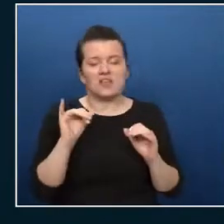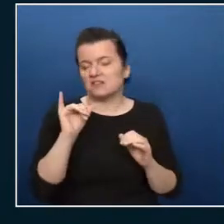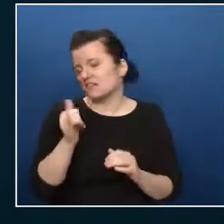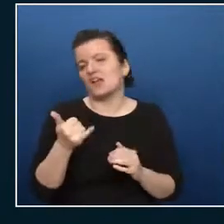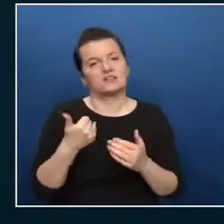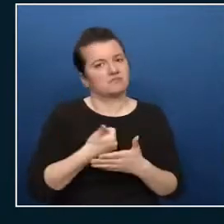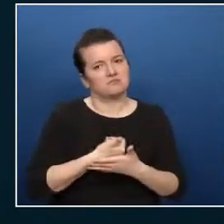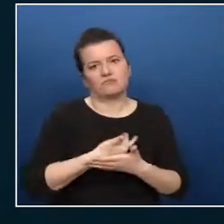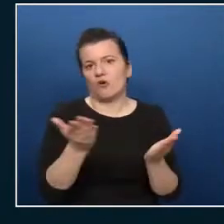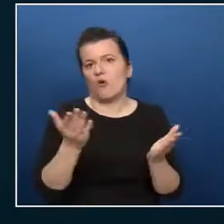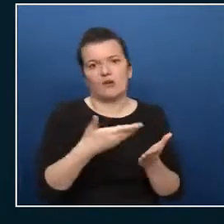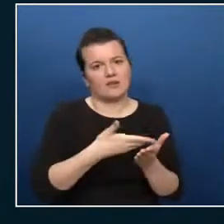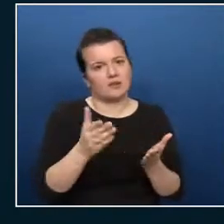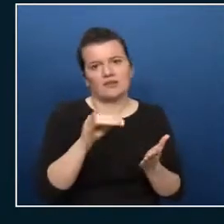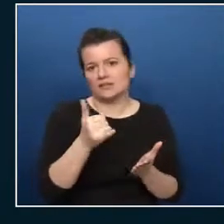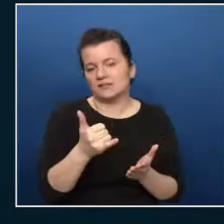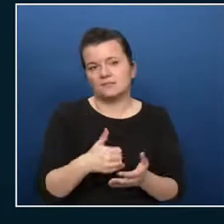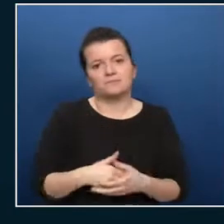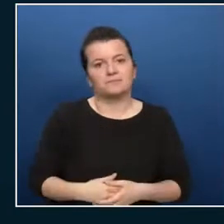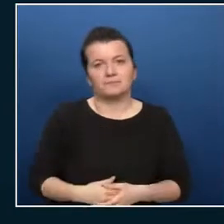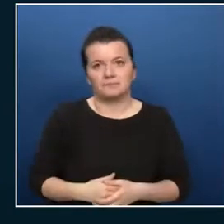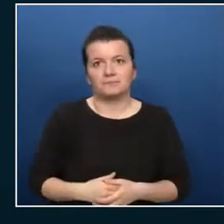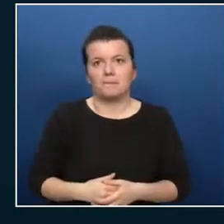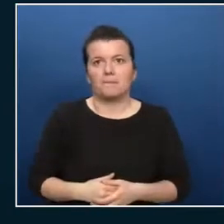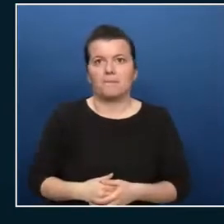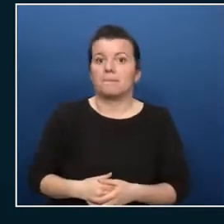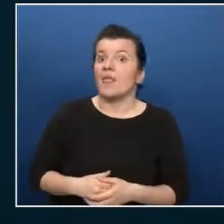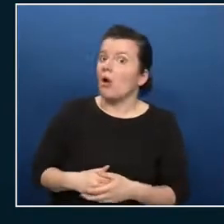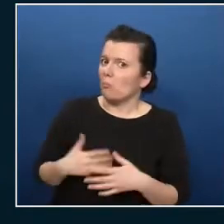yeah okay strong advice there